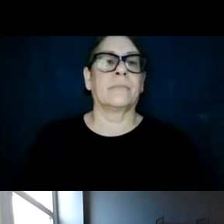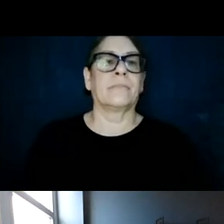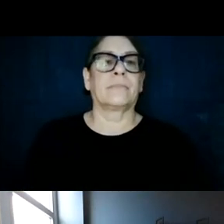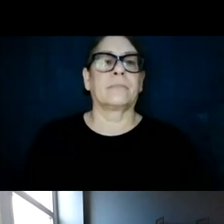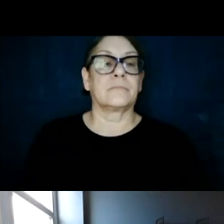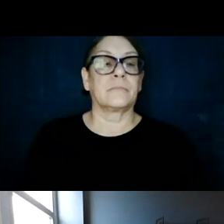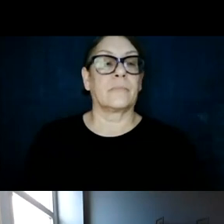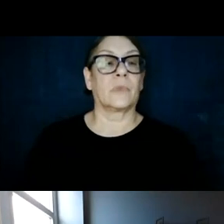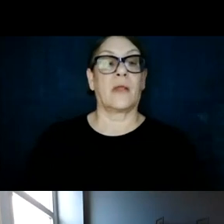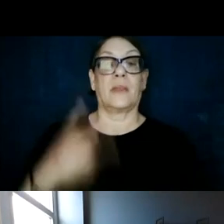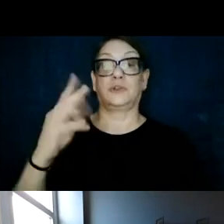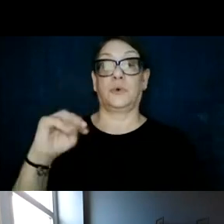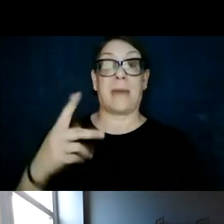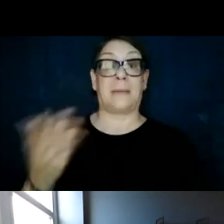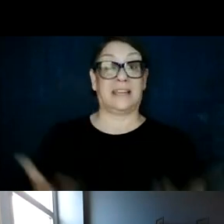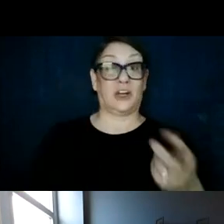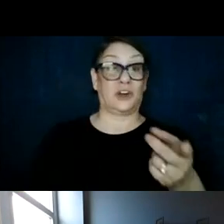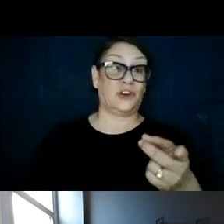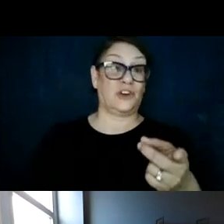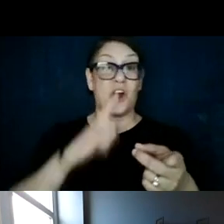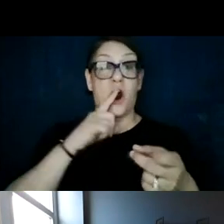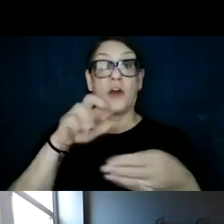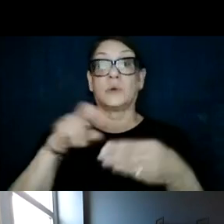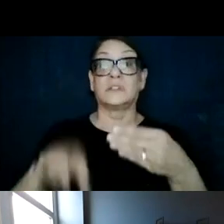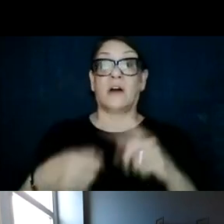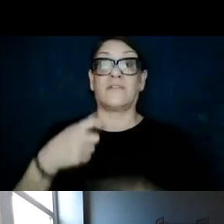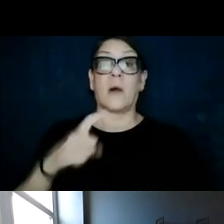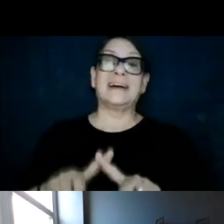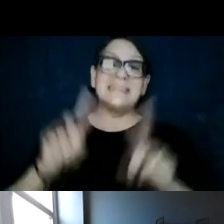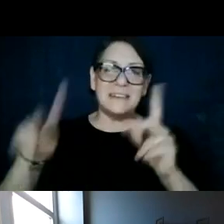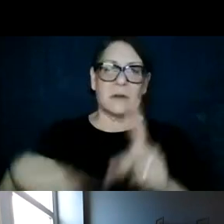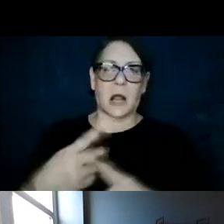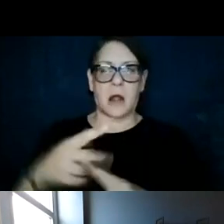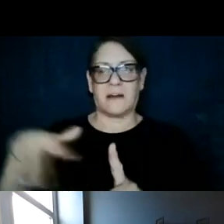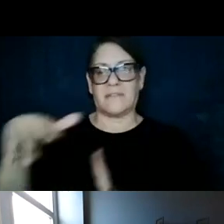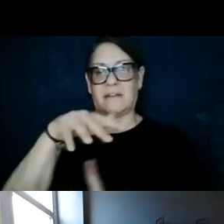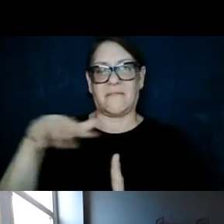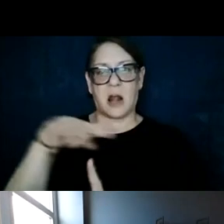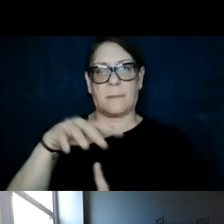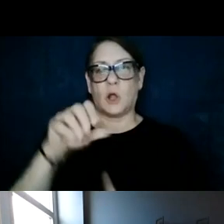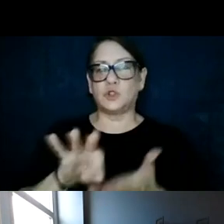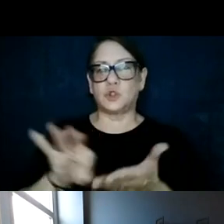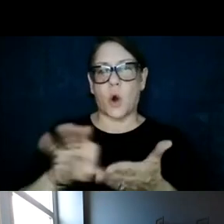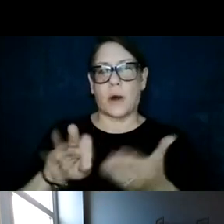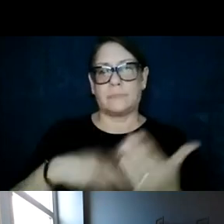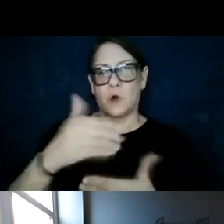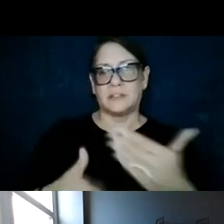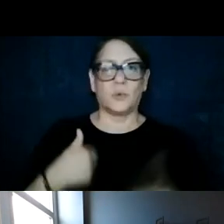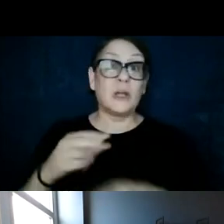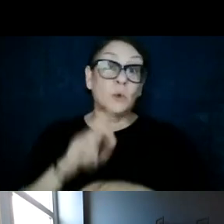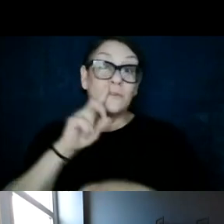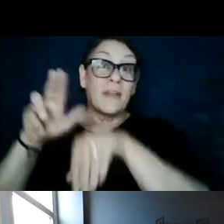The two maps that I'll show you here is the result of a different type of environmental scoring process that we use at the national scale.